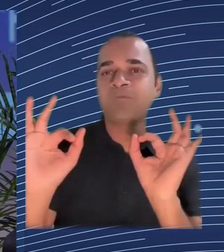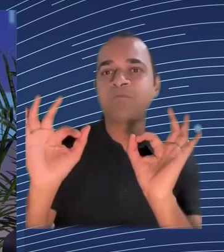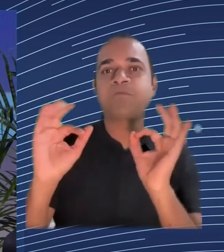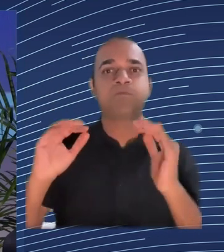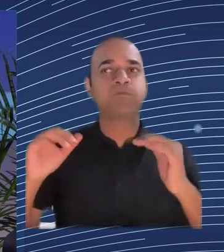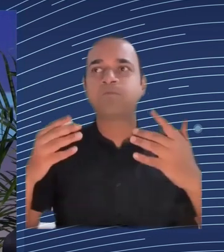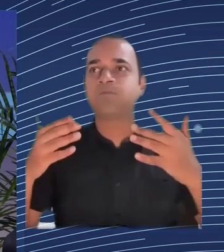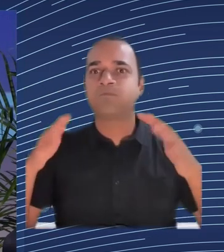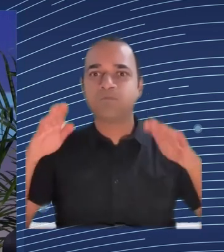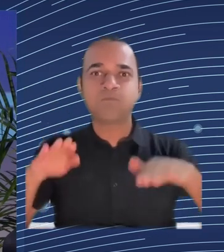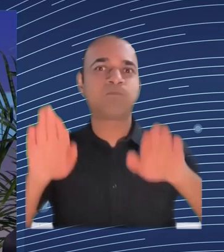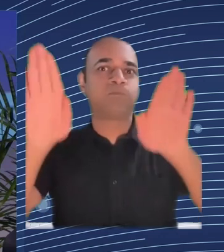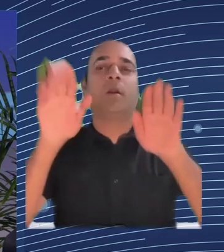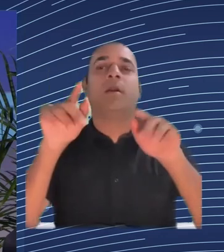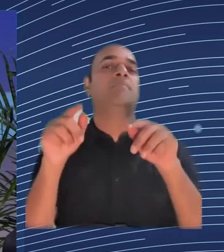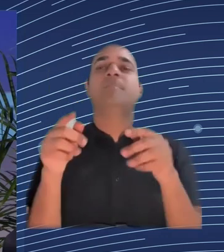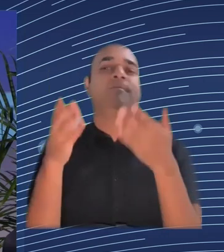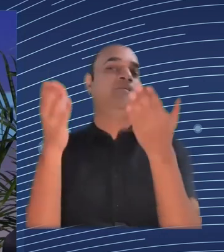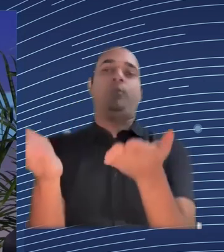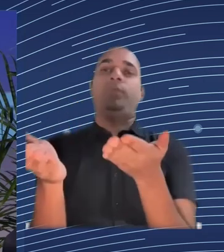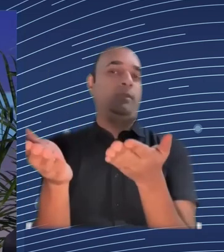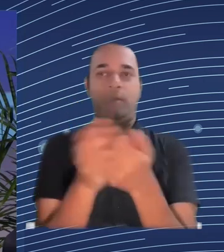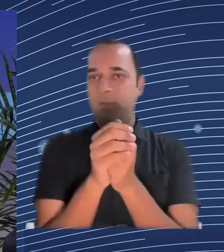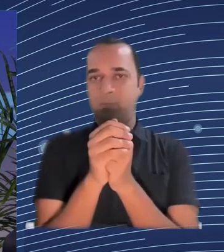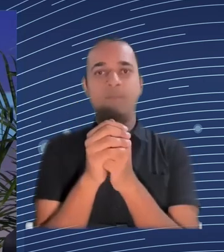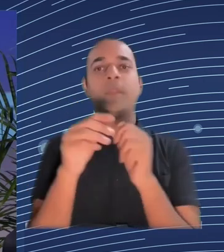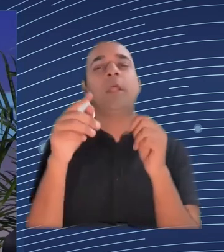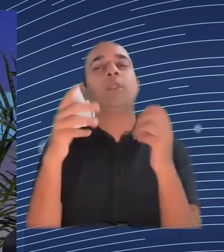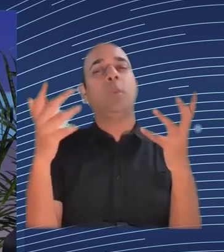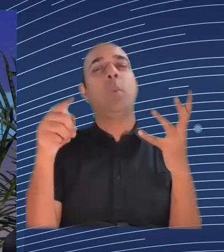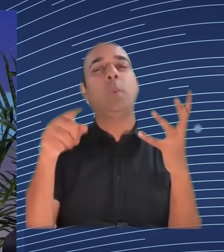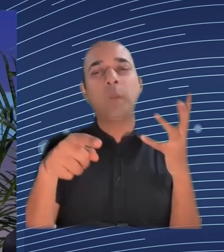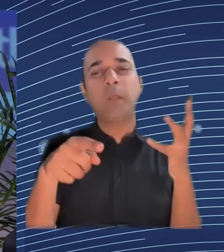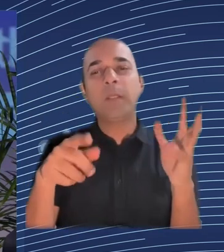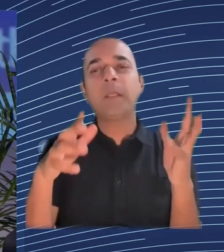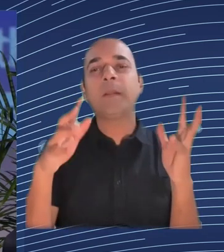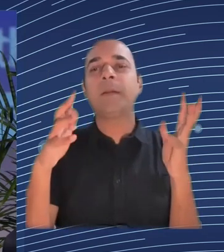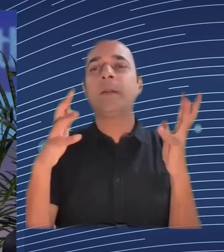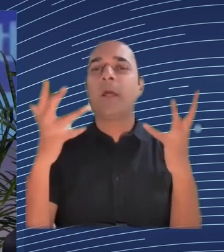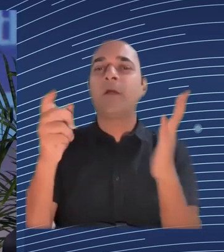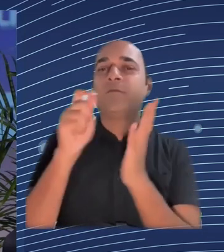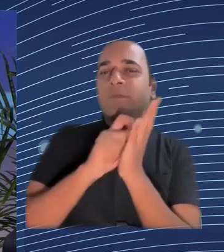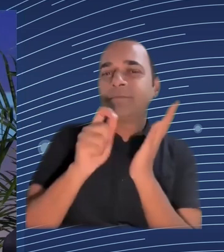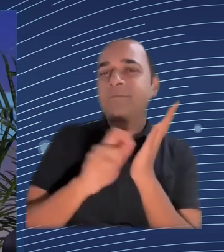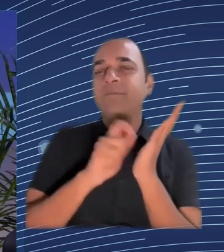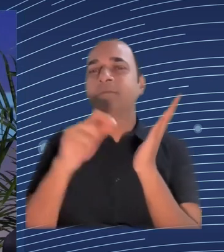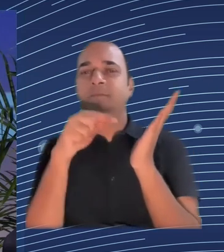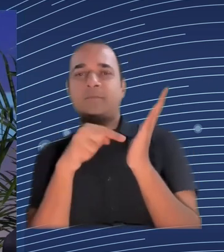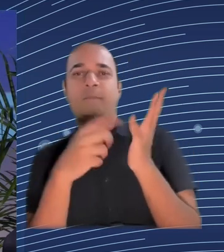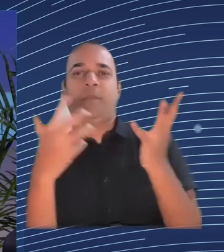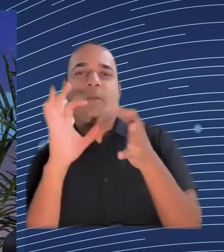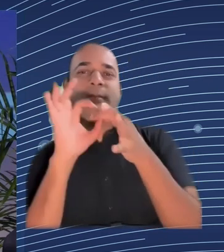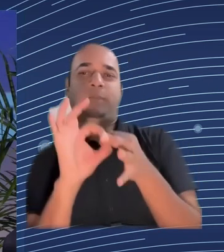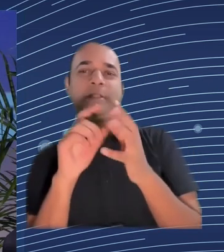that it was they lost time has run out to appeal even that they've run up a penalties bill of 750